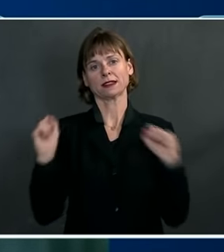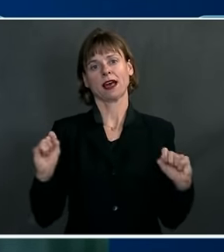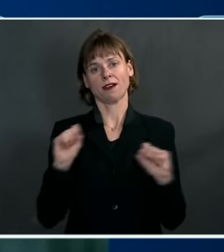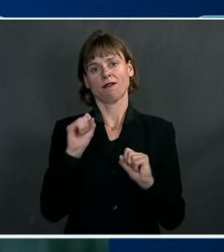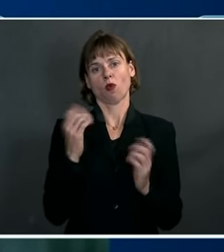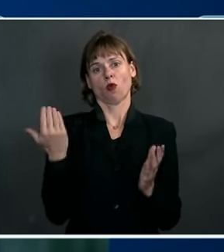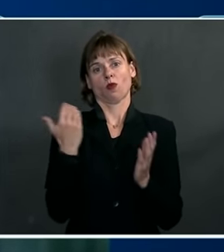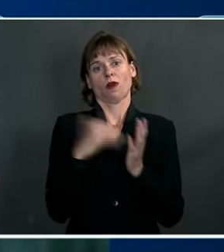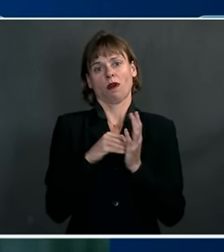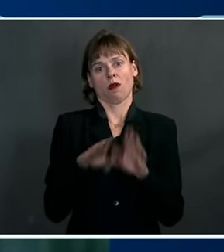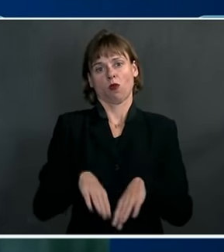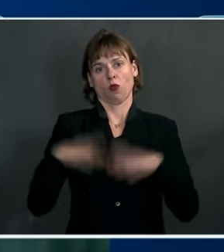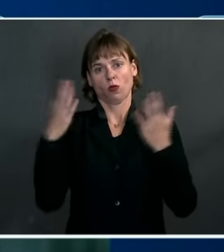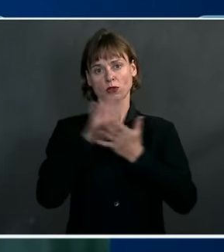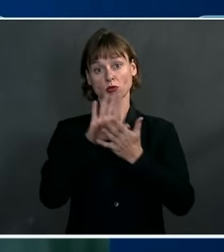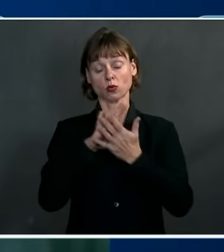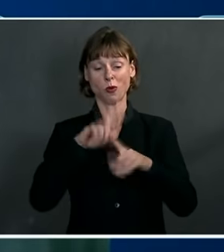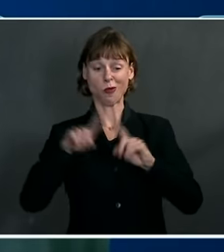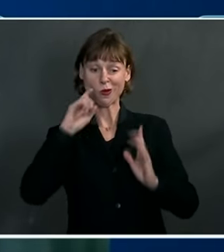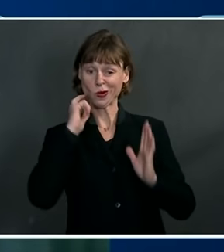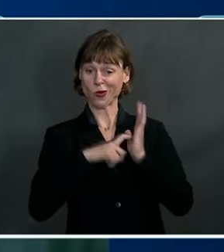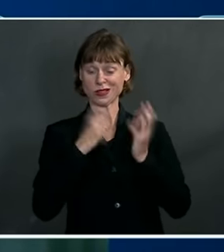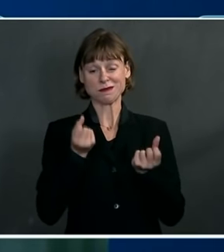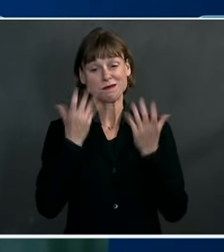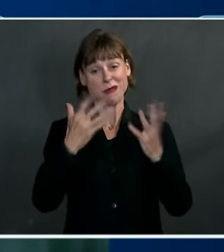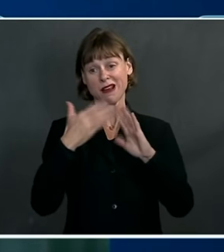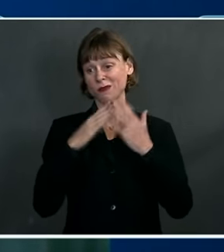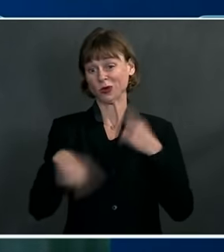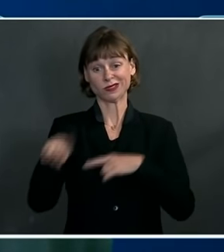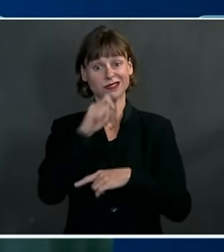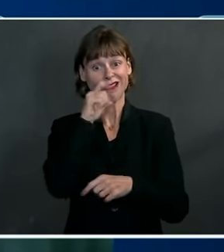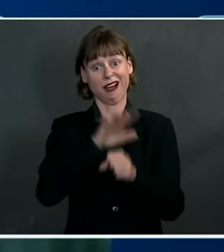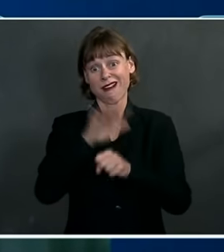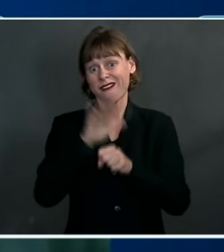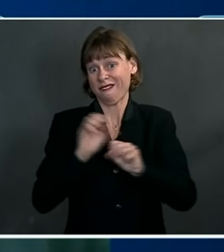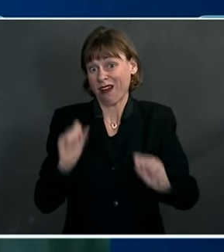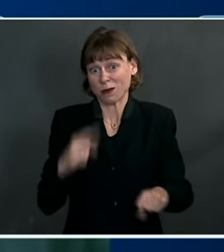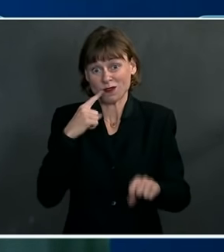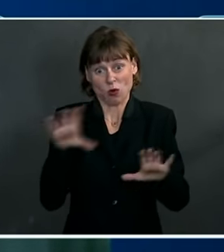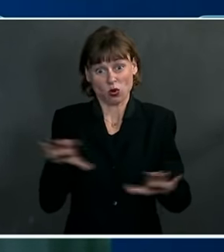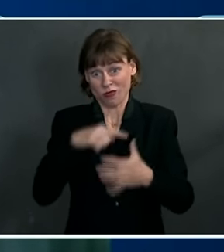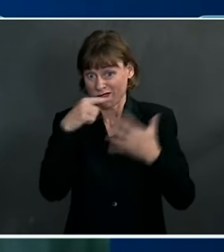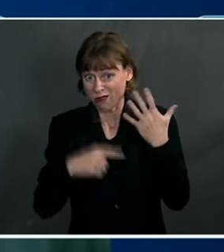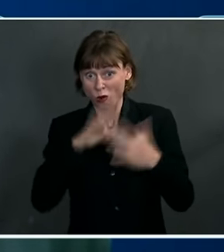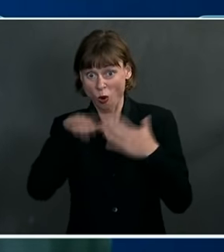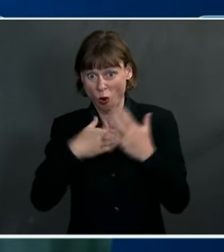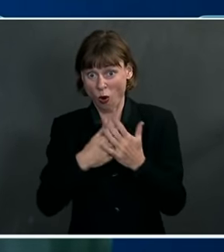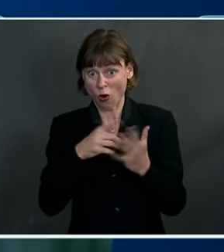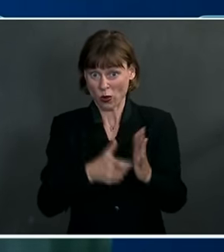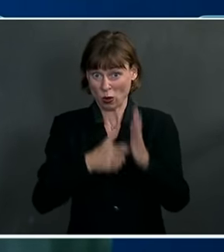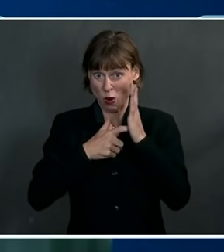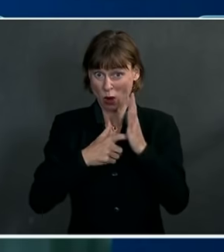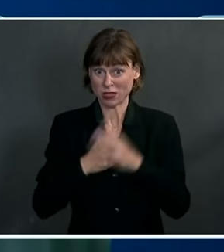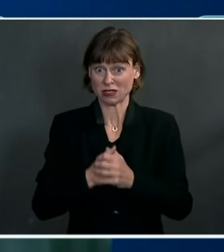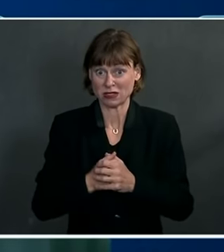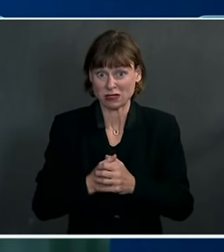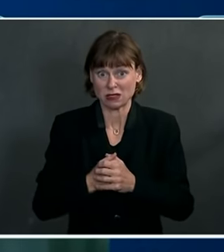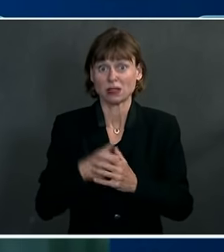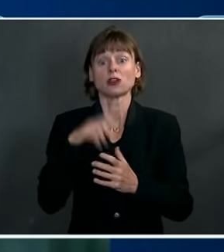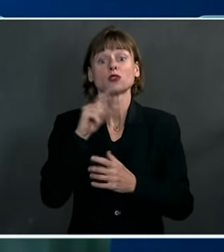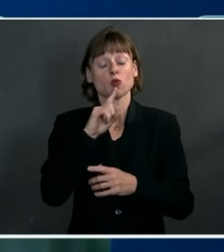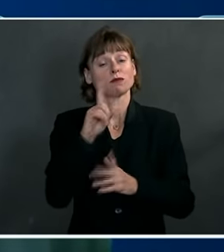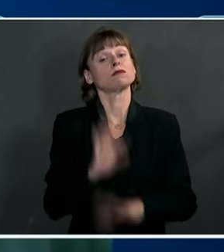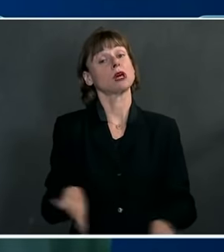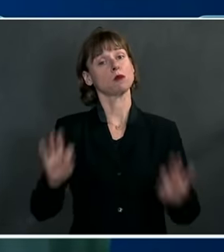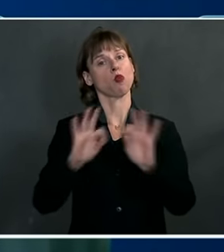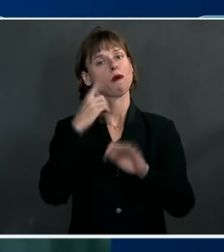recognize many communities lack sufficient capacity to do all that it is needed. That is why it is essential that the guidance,